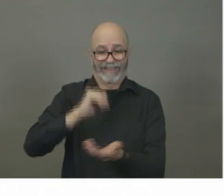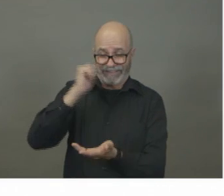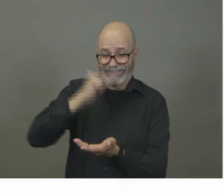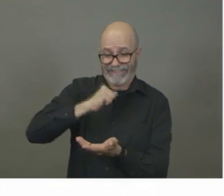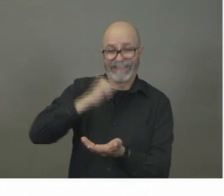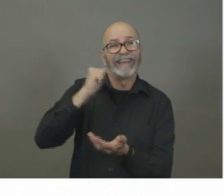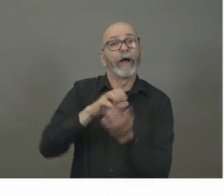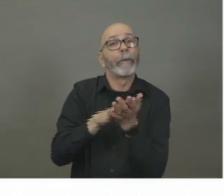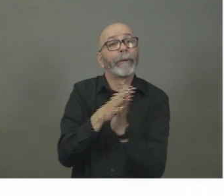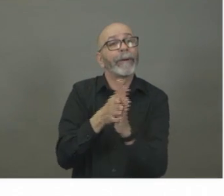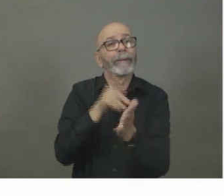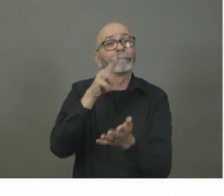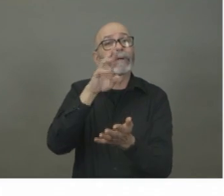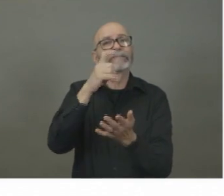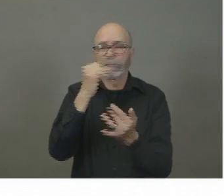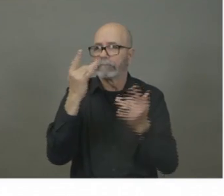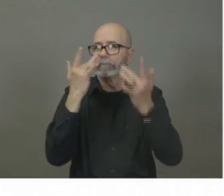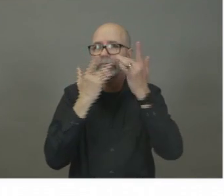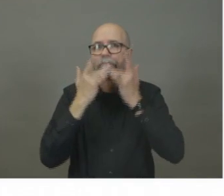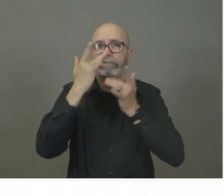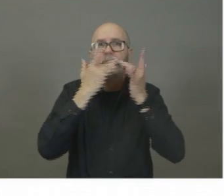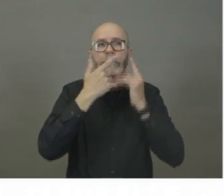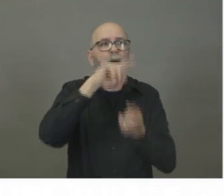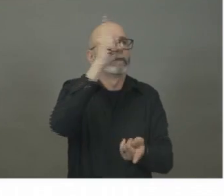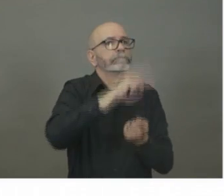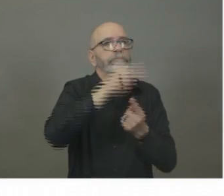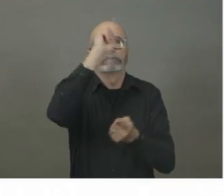implications for Nova Scotians that are making their own?